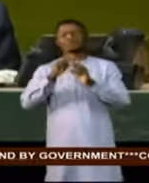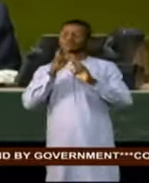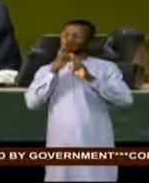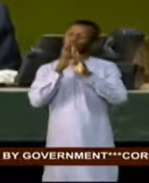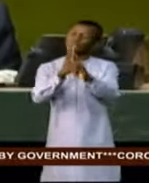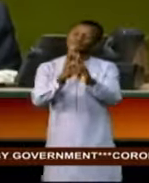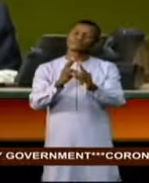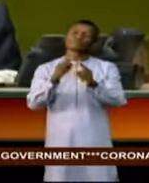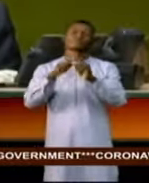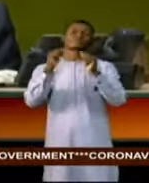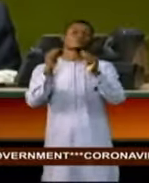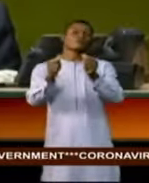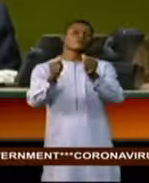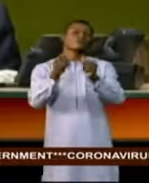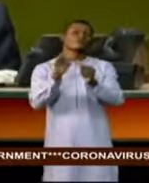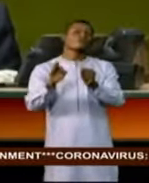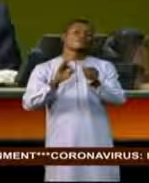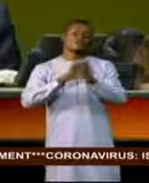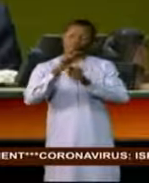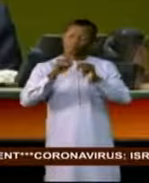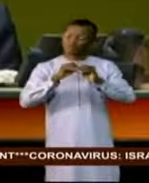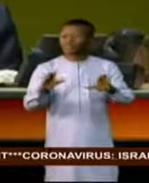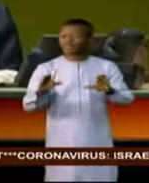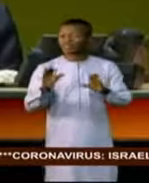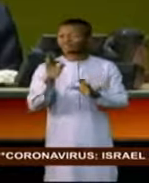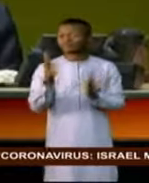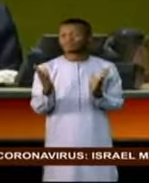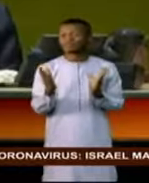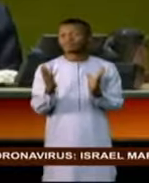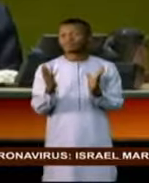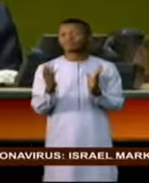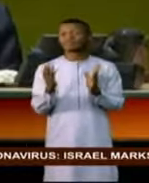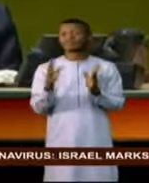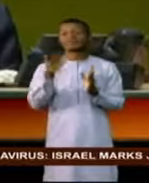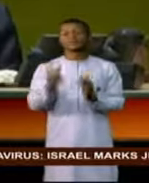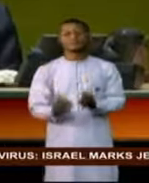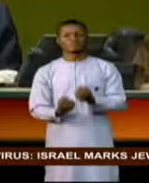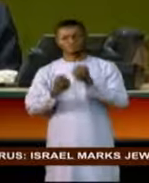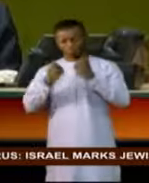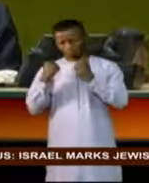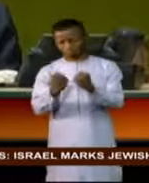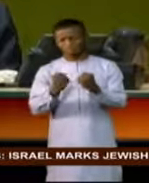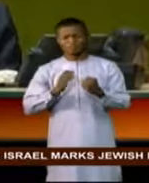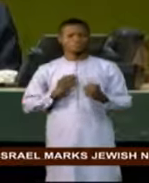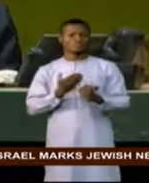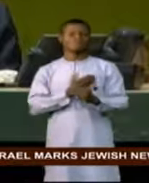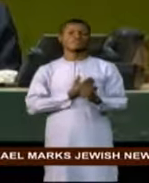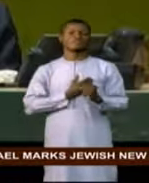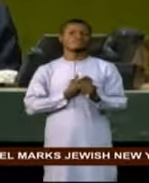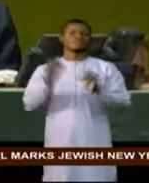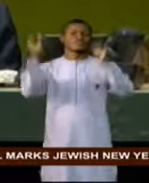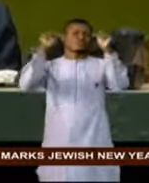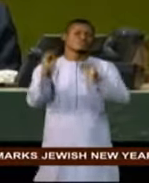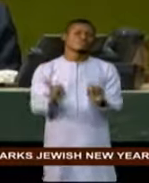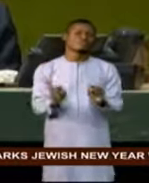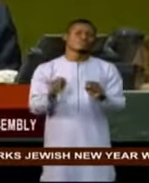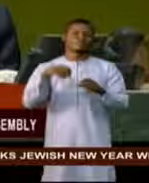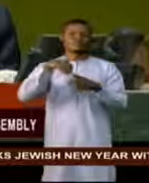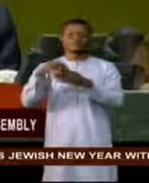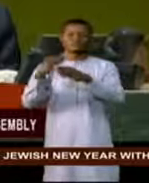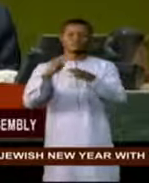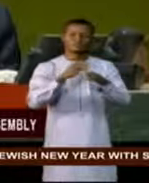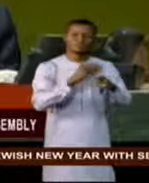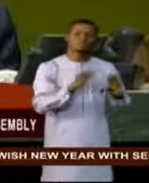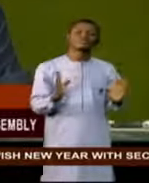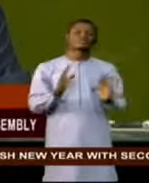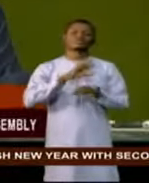the immediate impact of the COVID-19 pandemic by strengthening our systems and supporting the development of equitable distribution of treatments